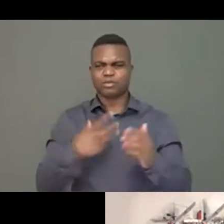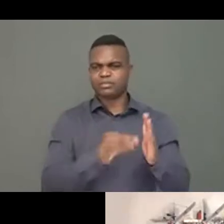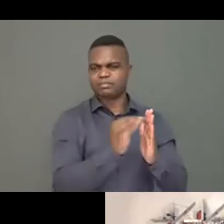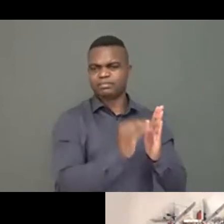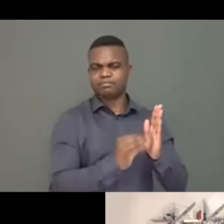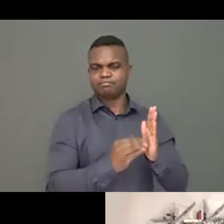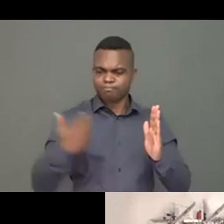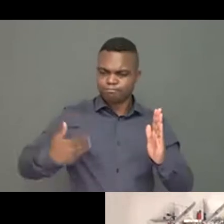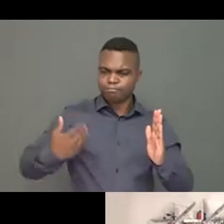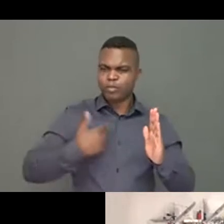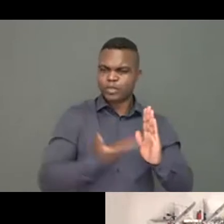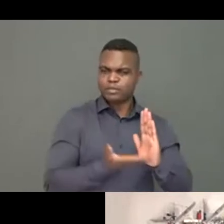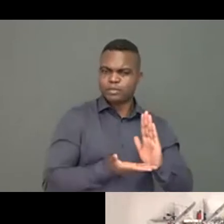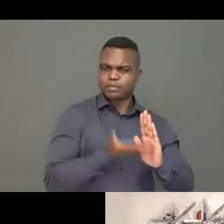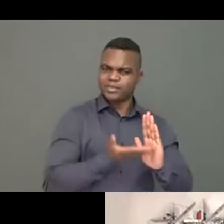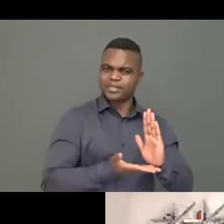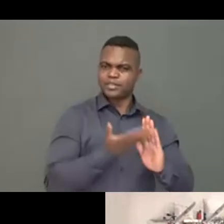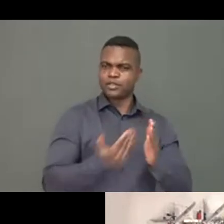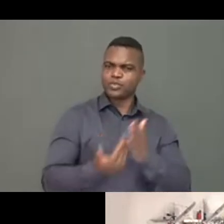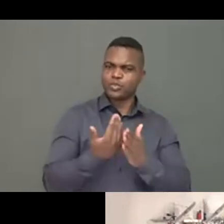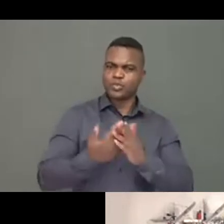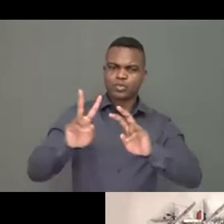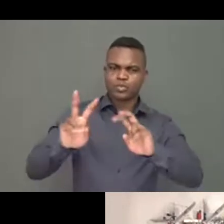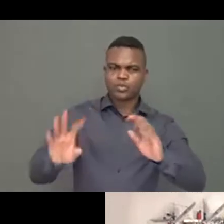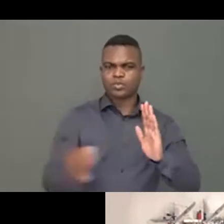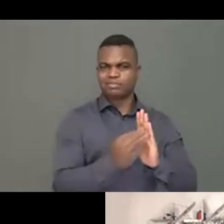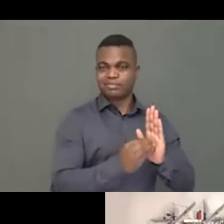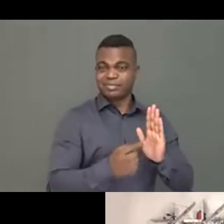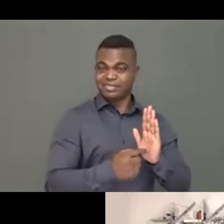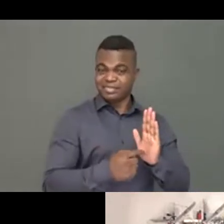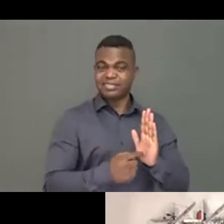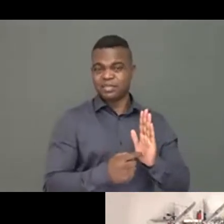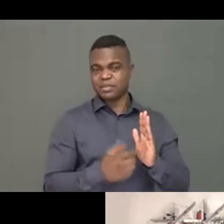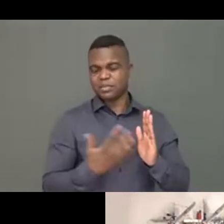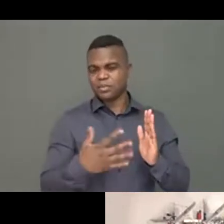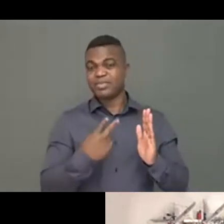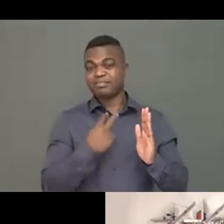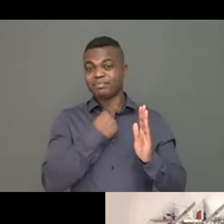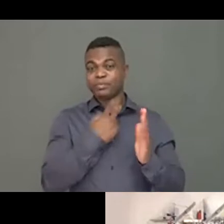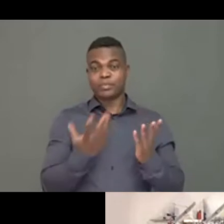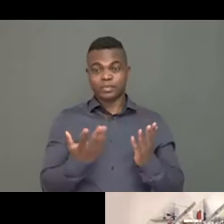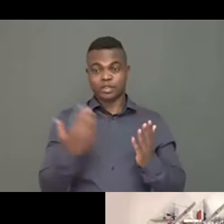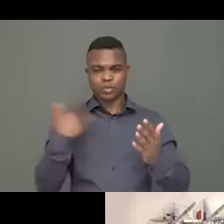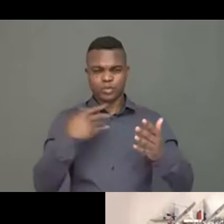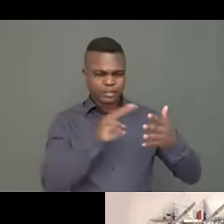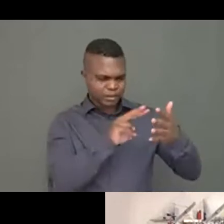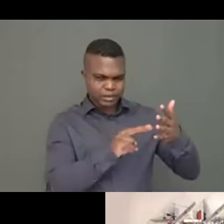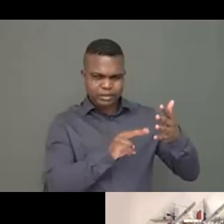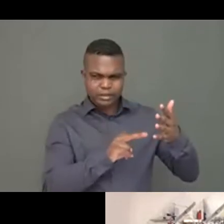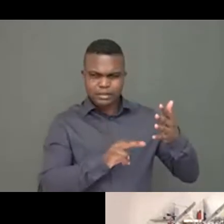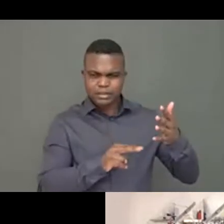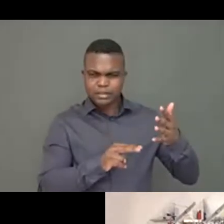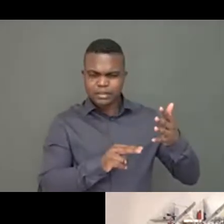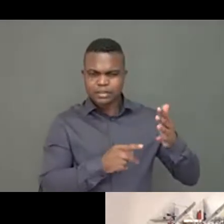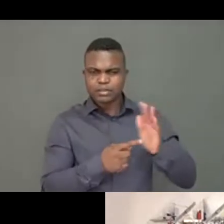the indicators addressing that, the average score is low and show the challenge we have in the